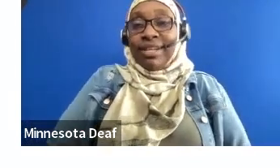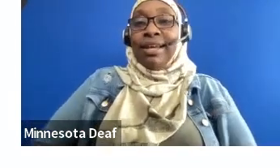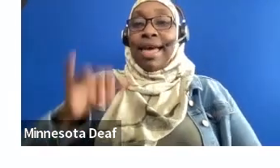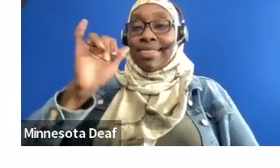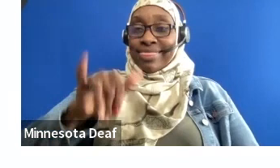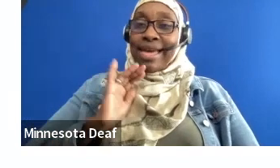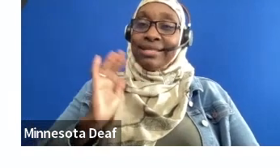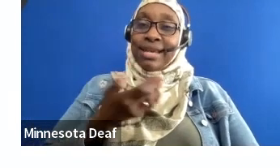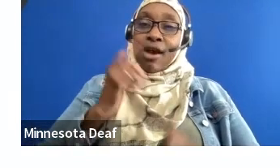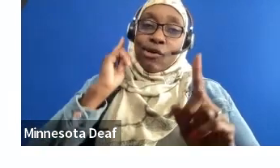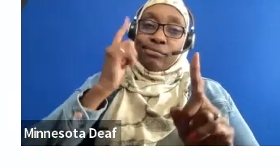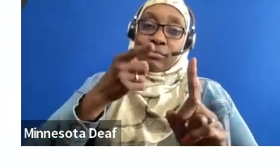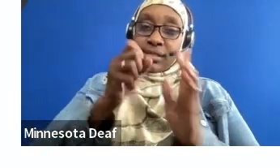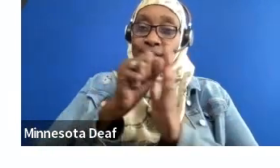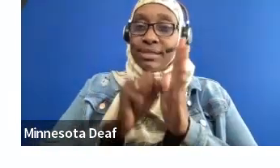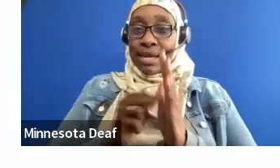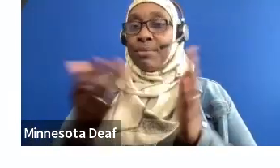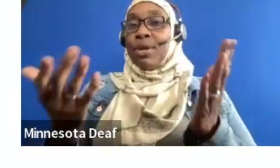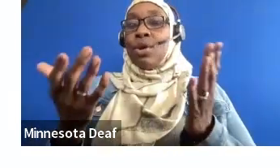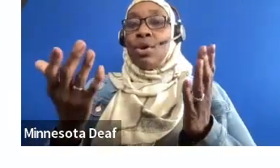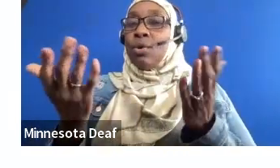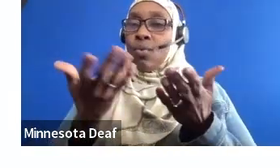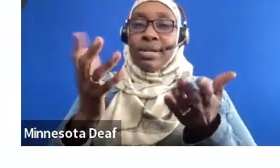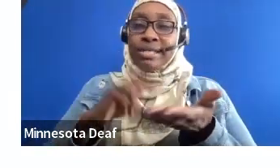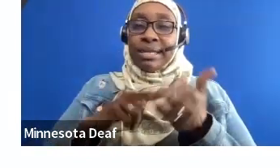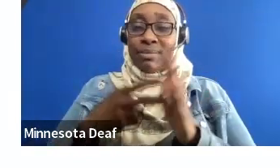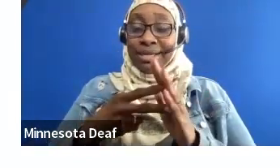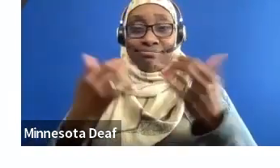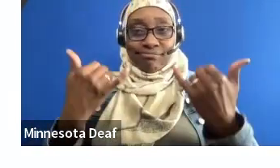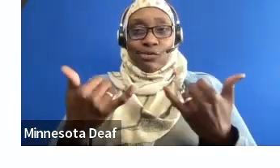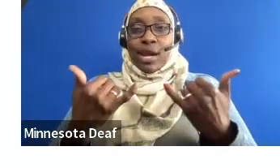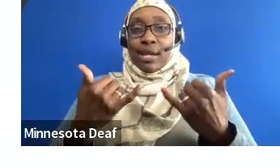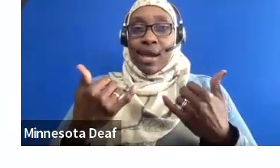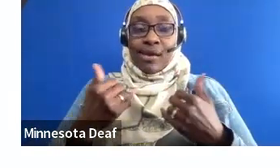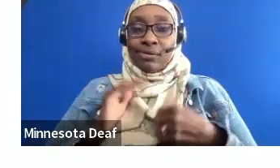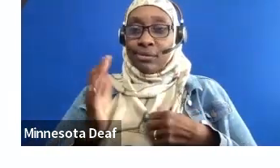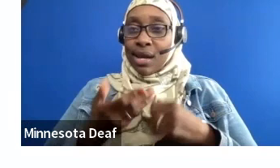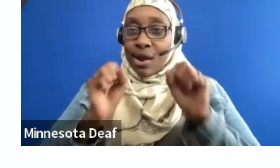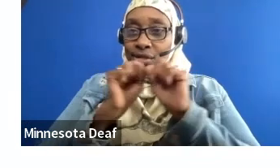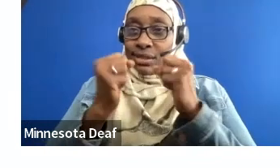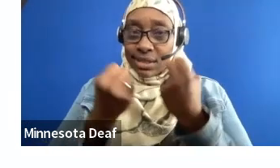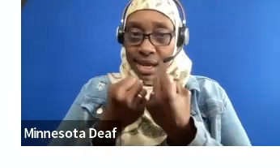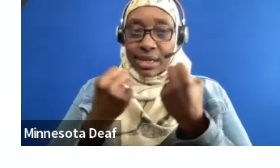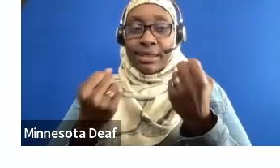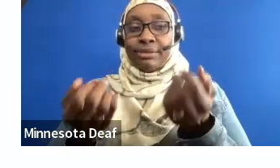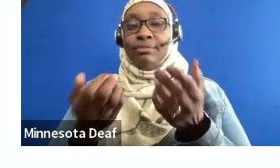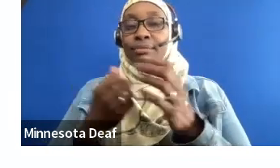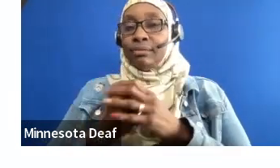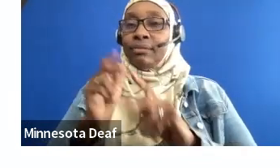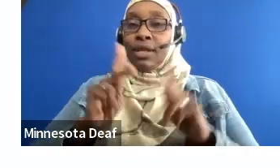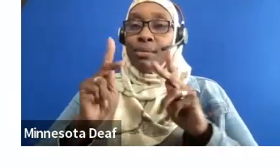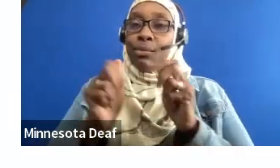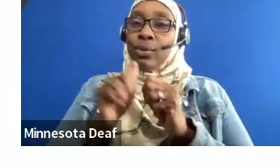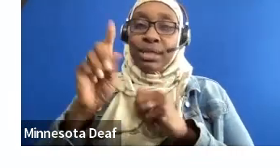in our current world, right, the reality of society is that youth of disabilities and people with disabilities of all ages face